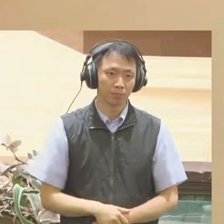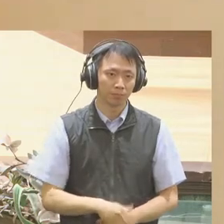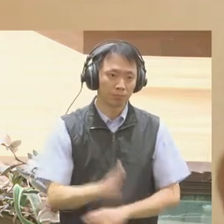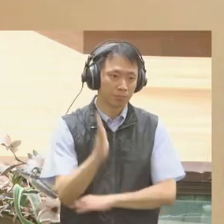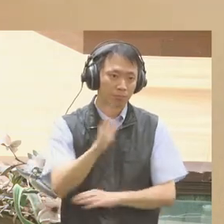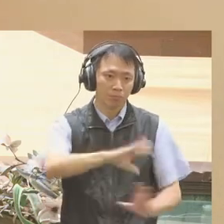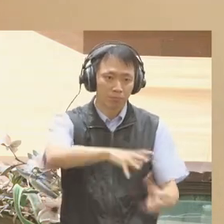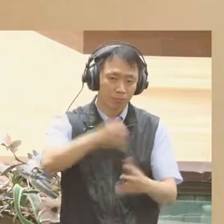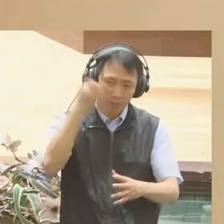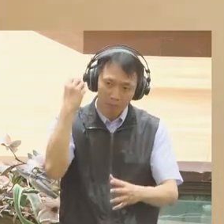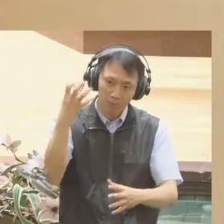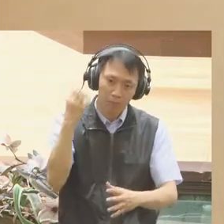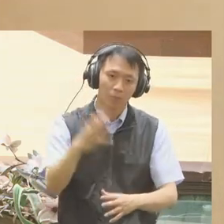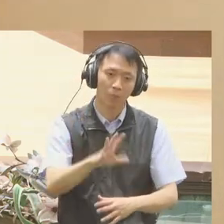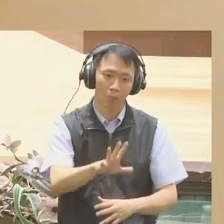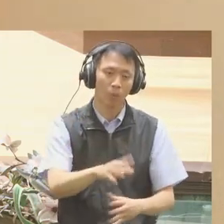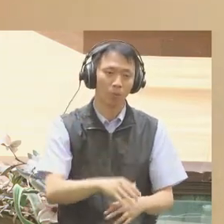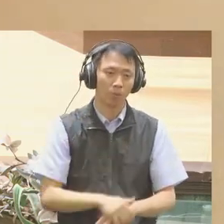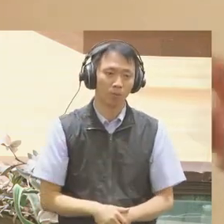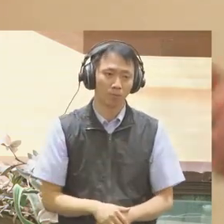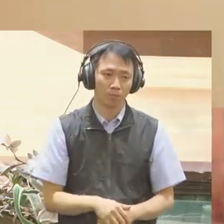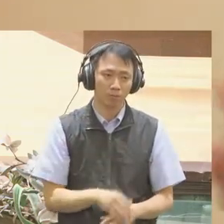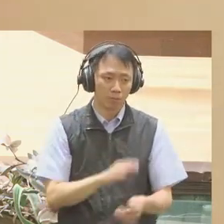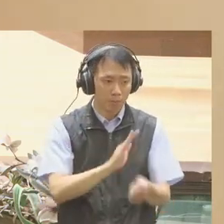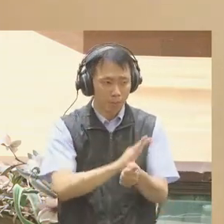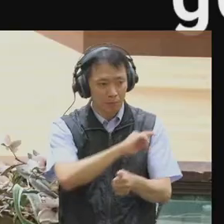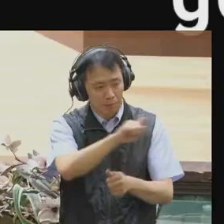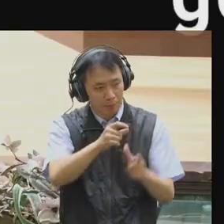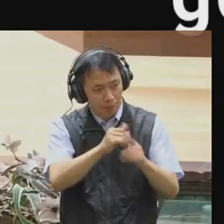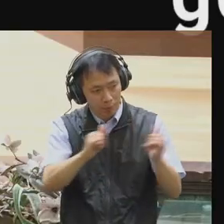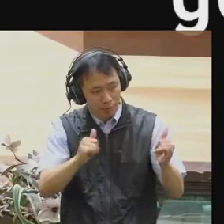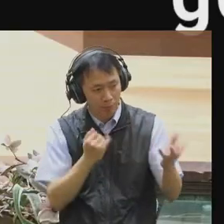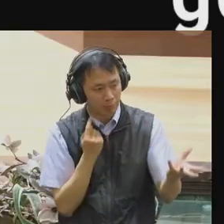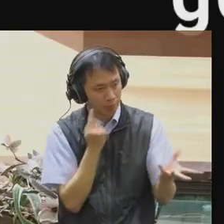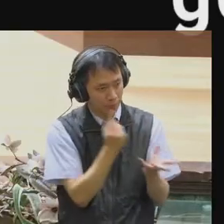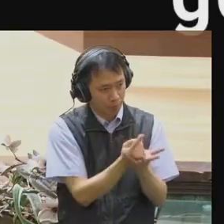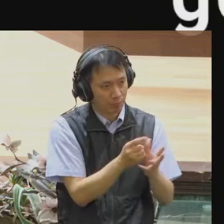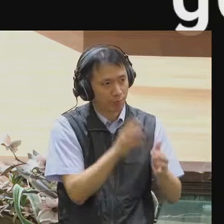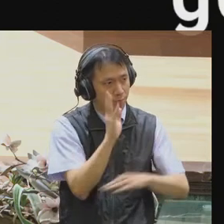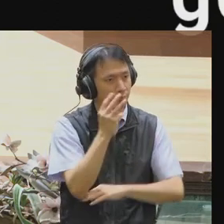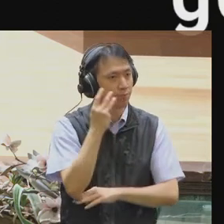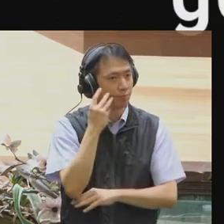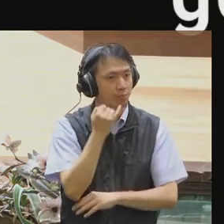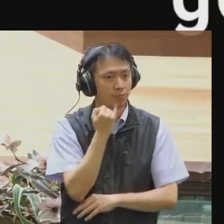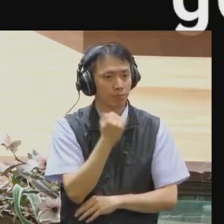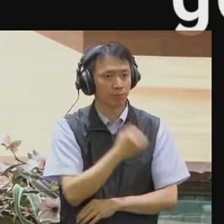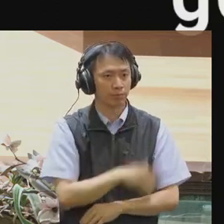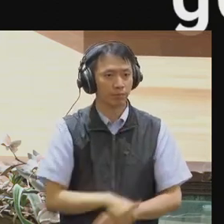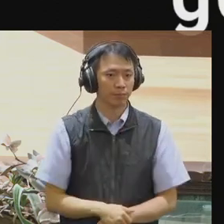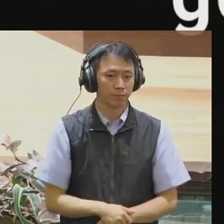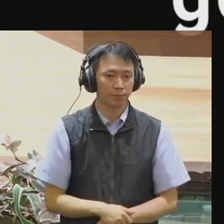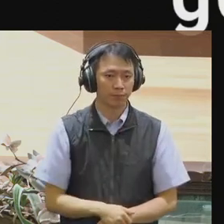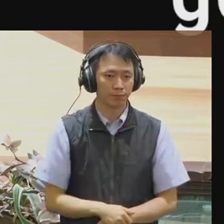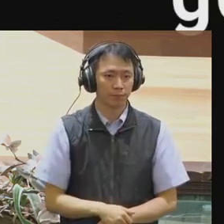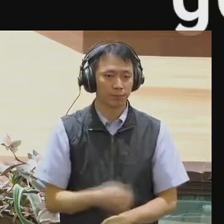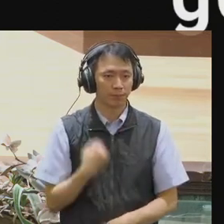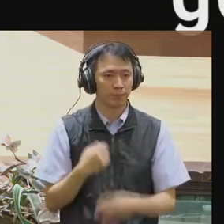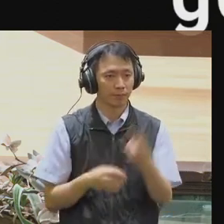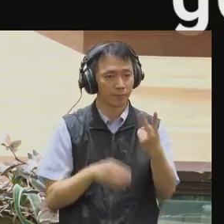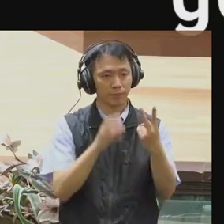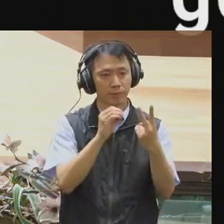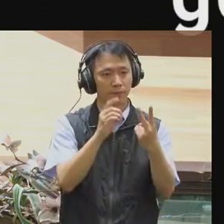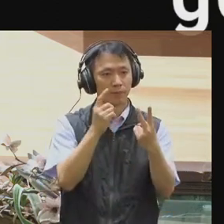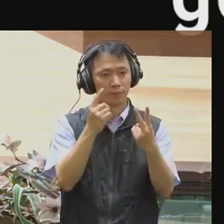about what is possible, short, medium, and long-term. When I had the opportunity to speak at